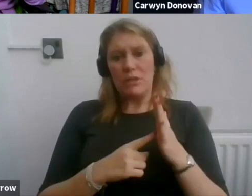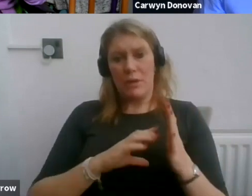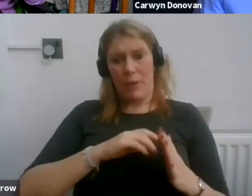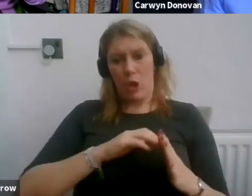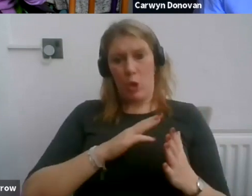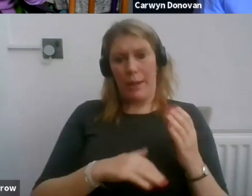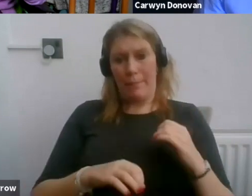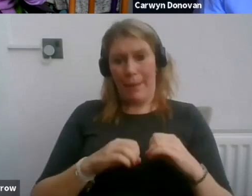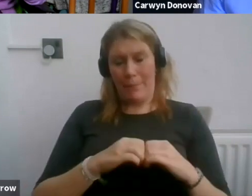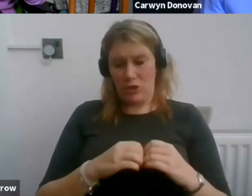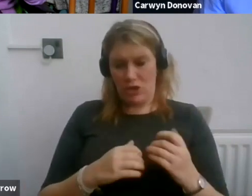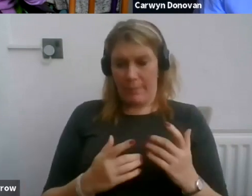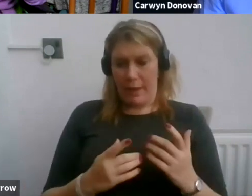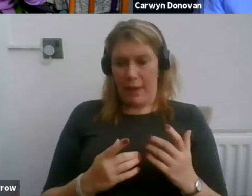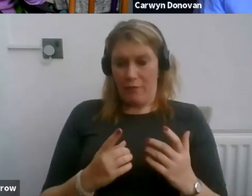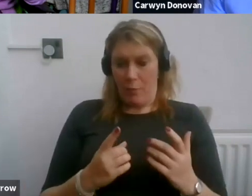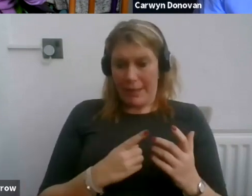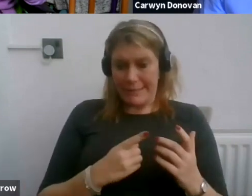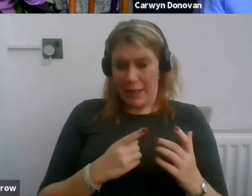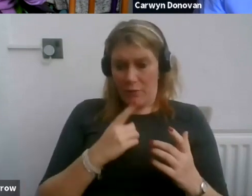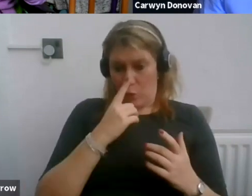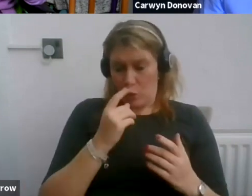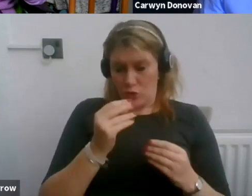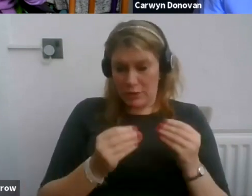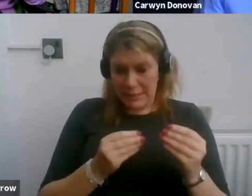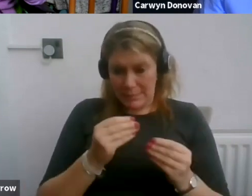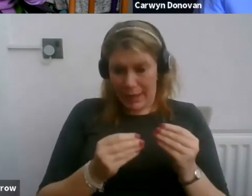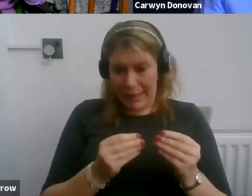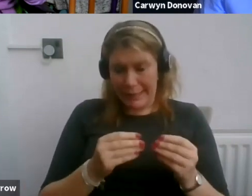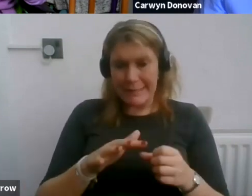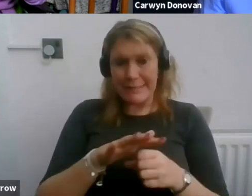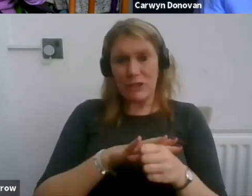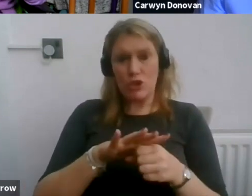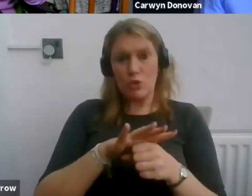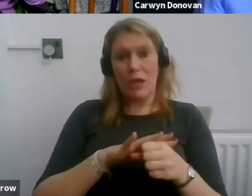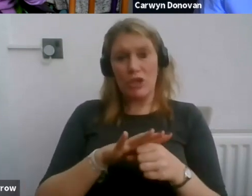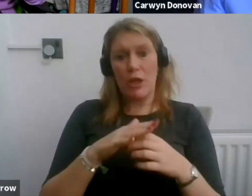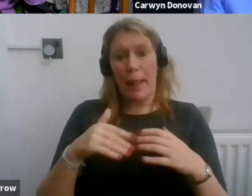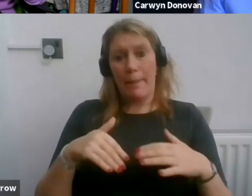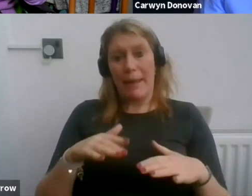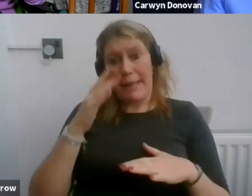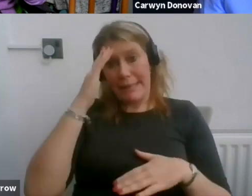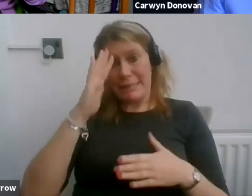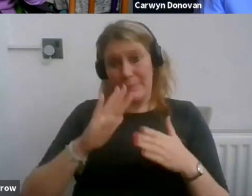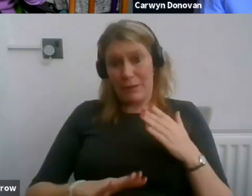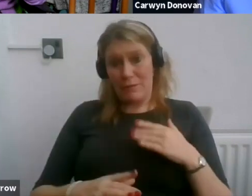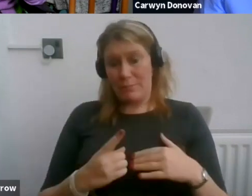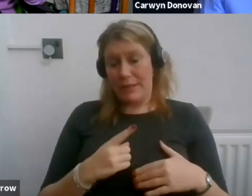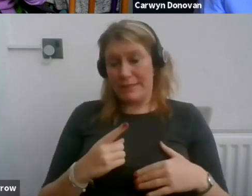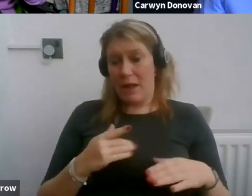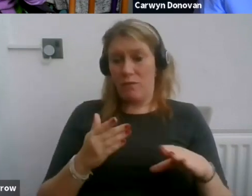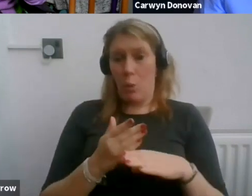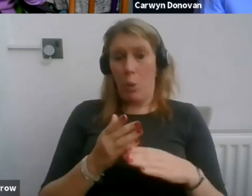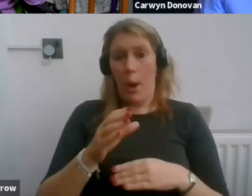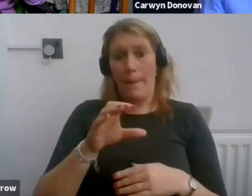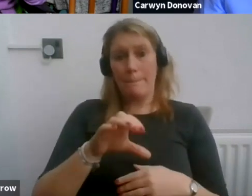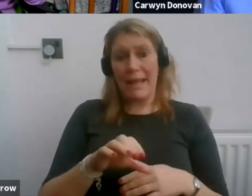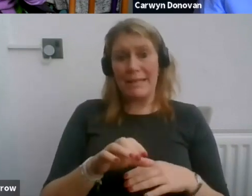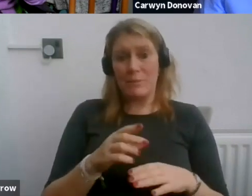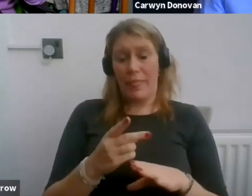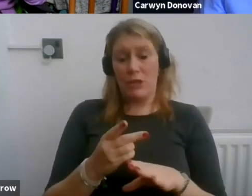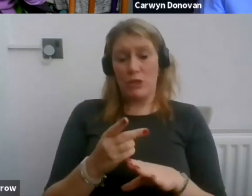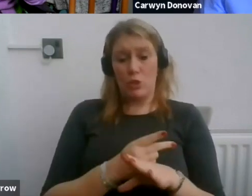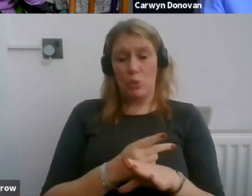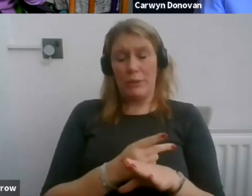If I could relate a situation I had in one of my workplace branches within the last two weeks,